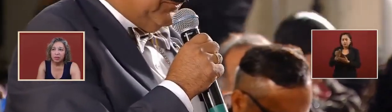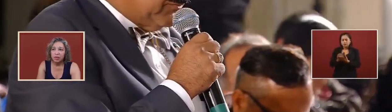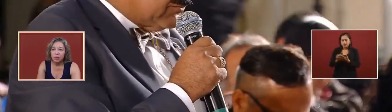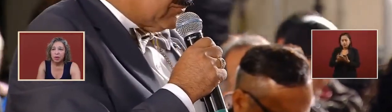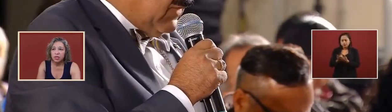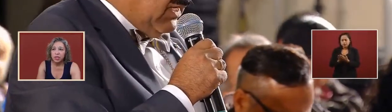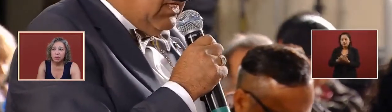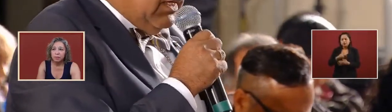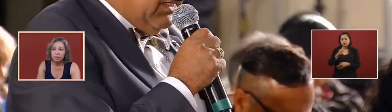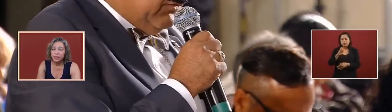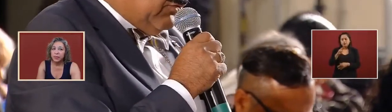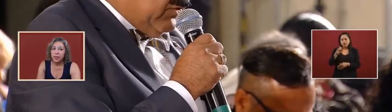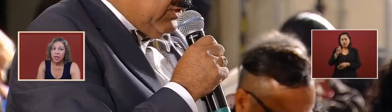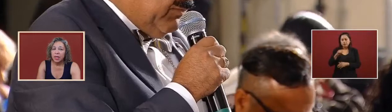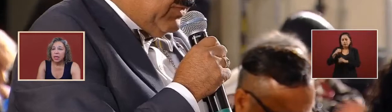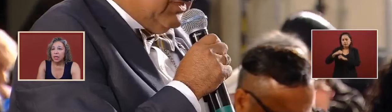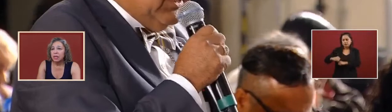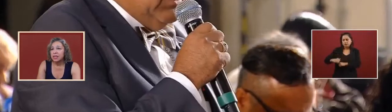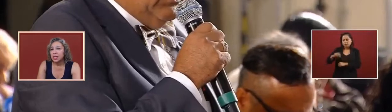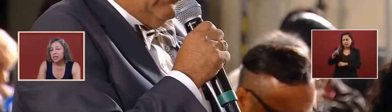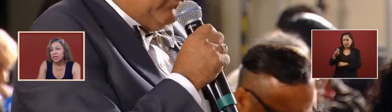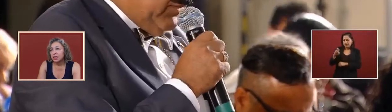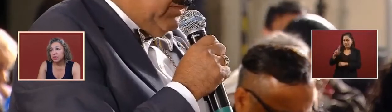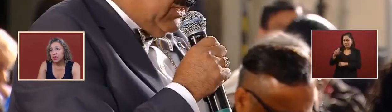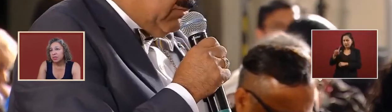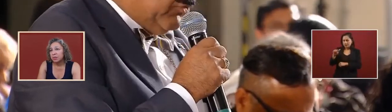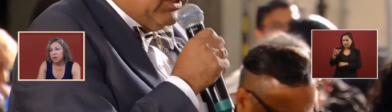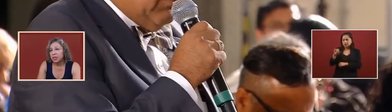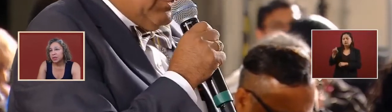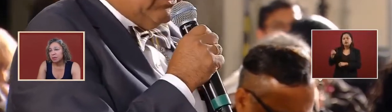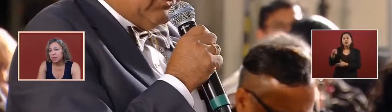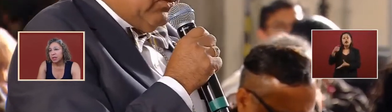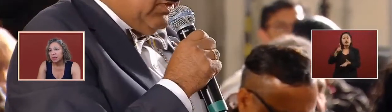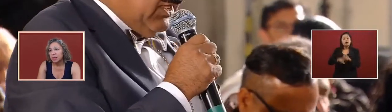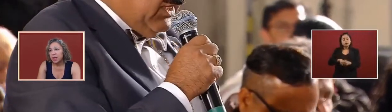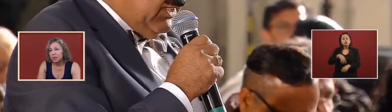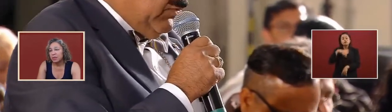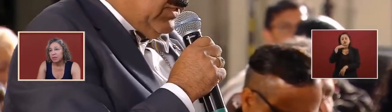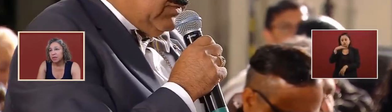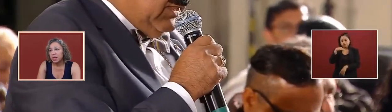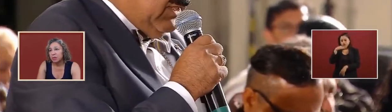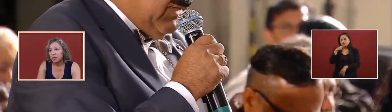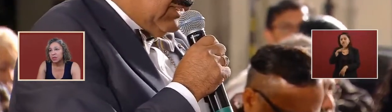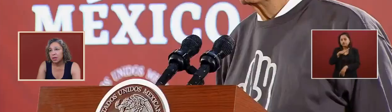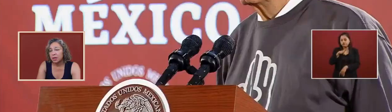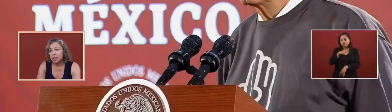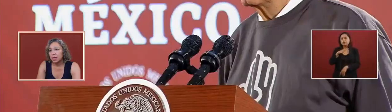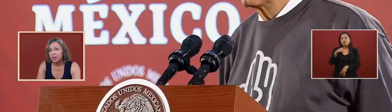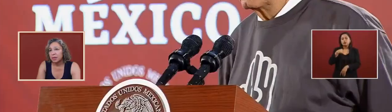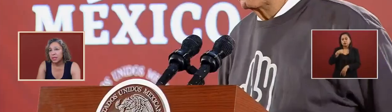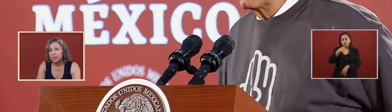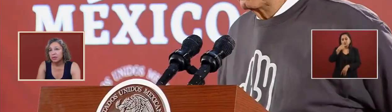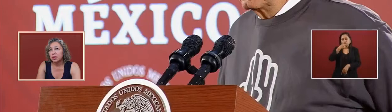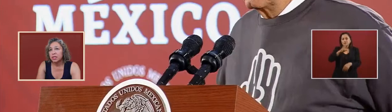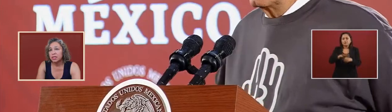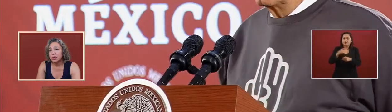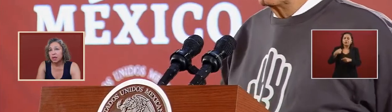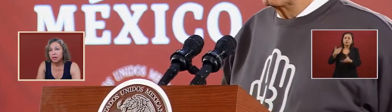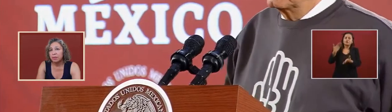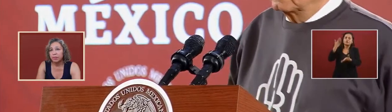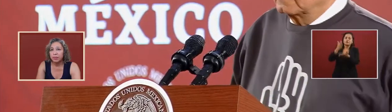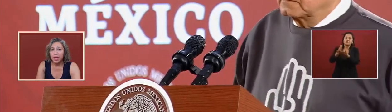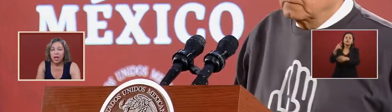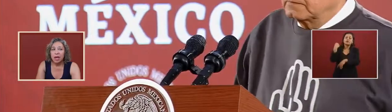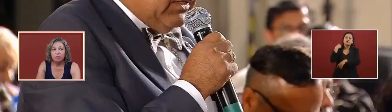there's corruption this i tell you mr. president because i was in Villahermosa Tabasco this